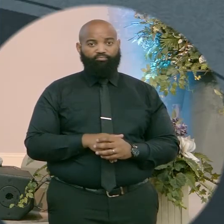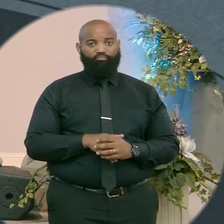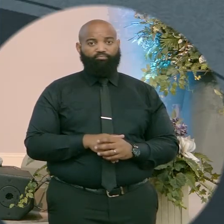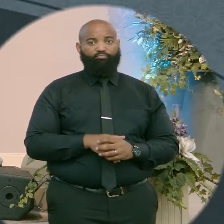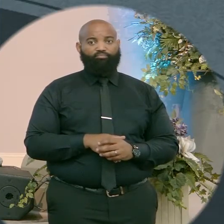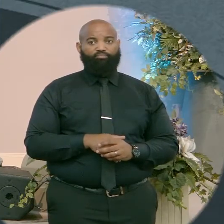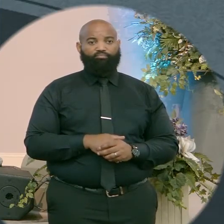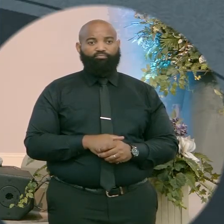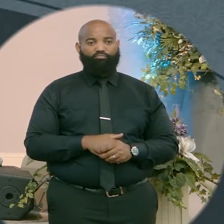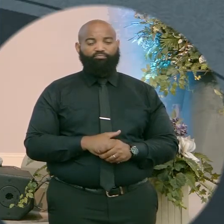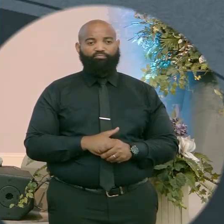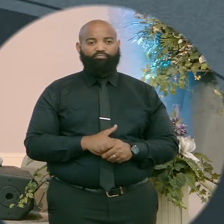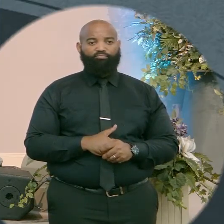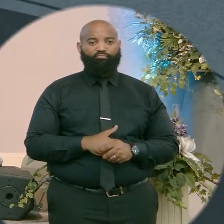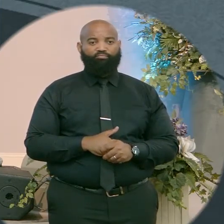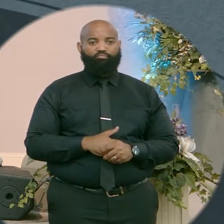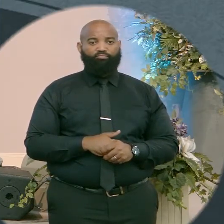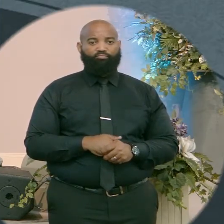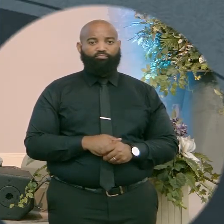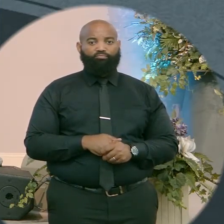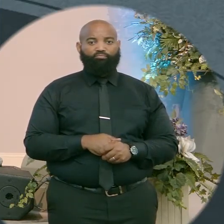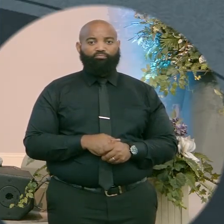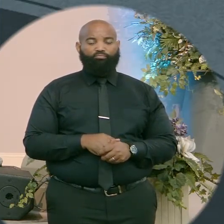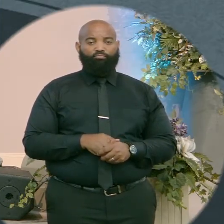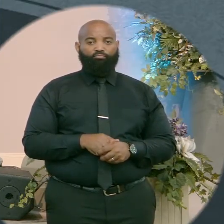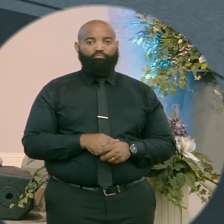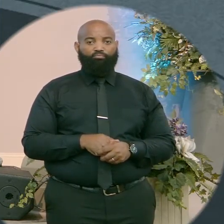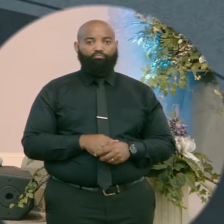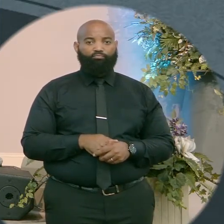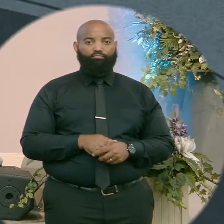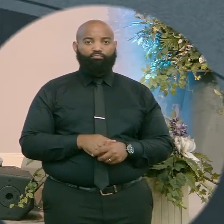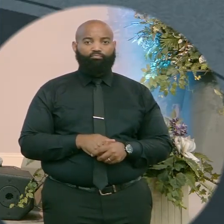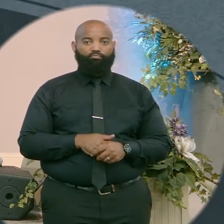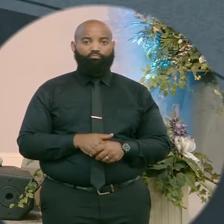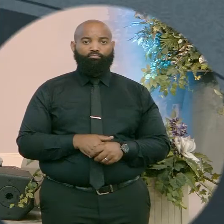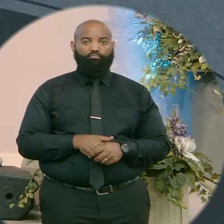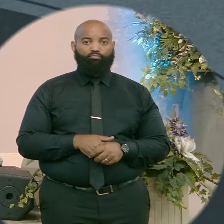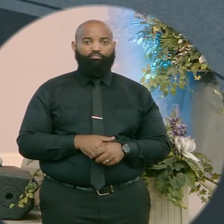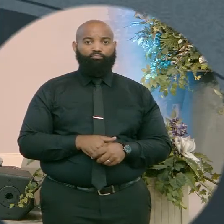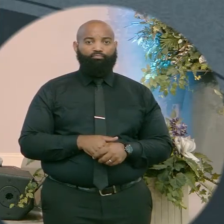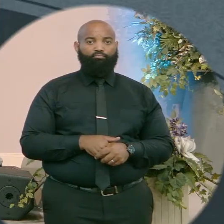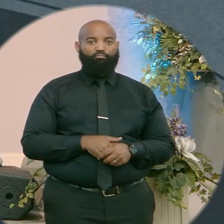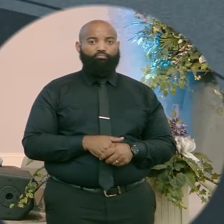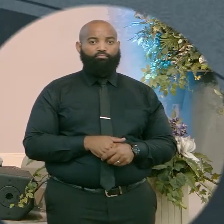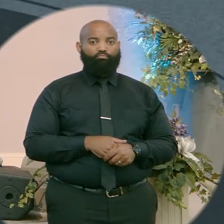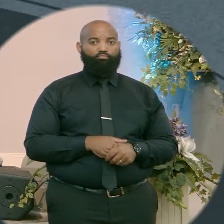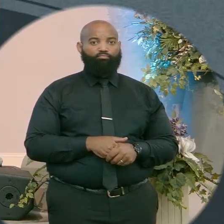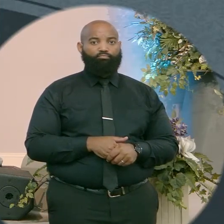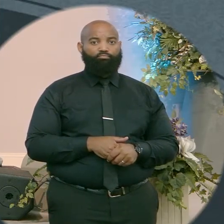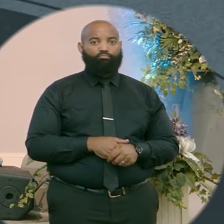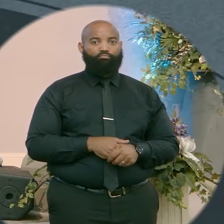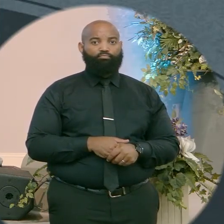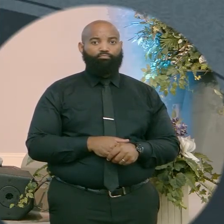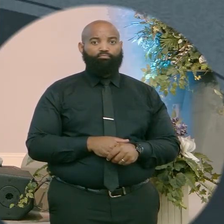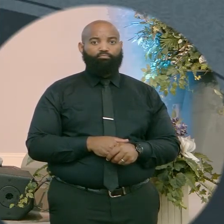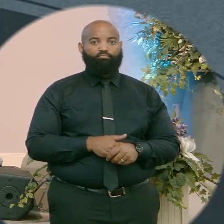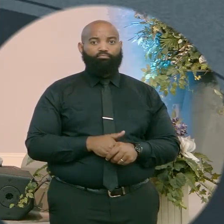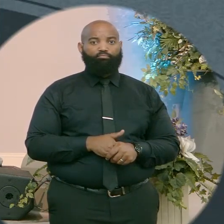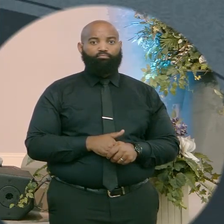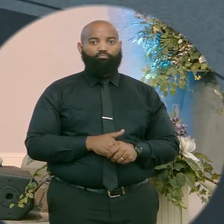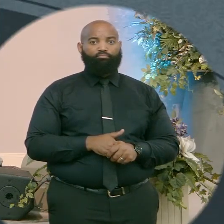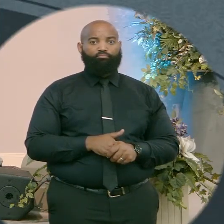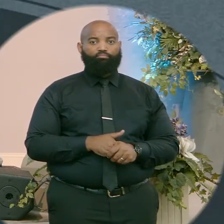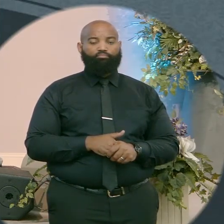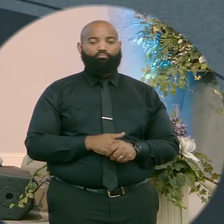Just come clean. Talk to your father. When I think about the Lord. Hallelujah.